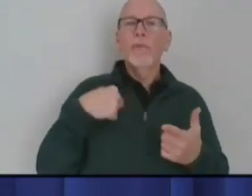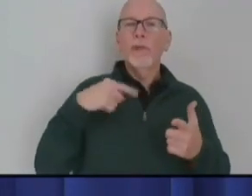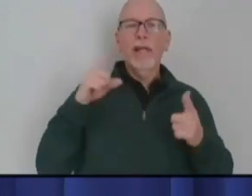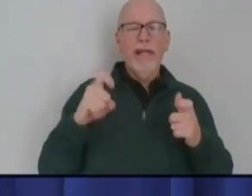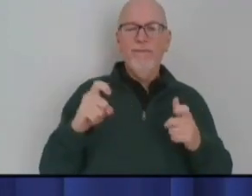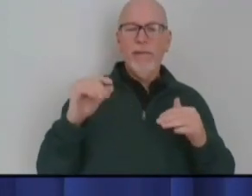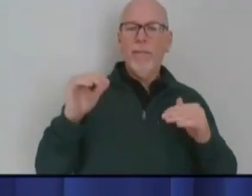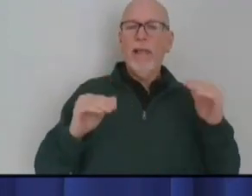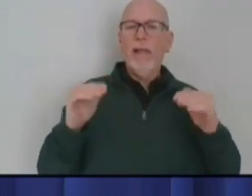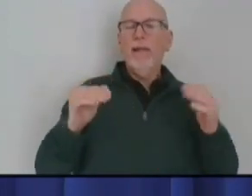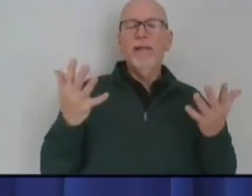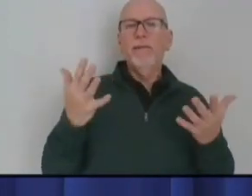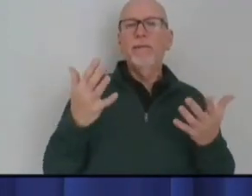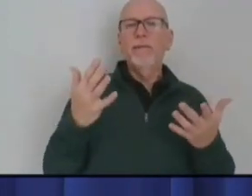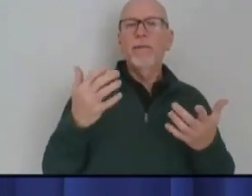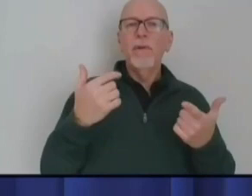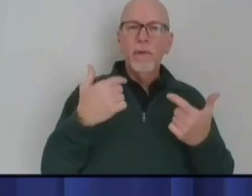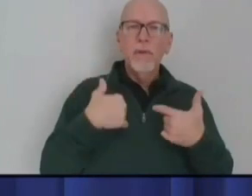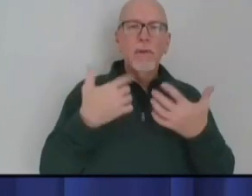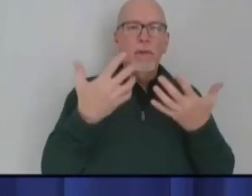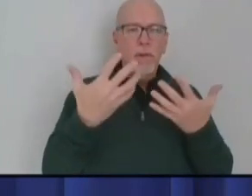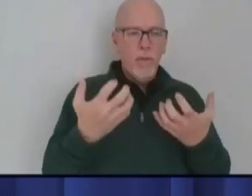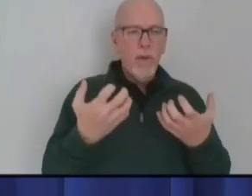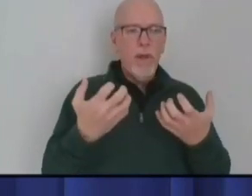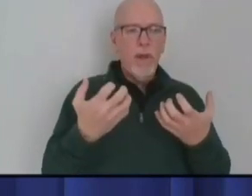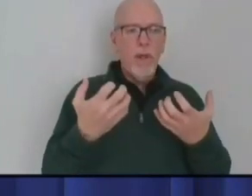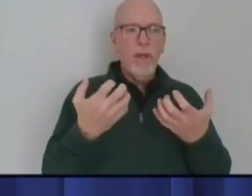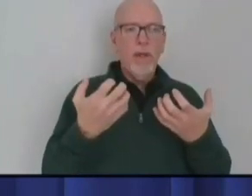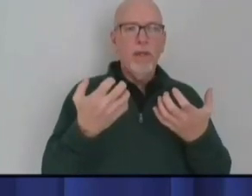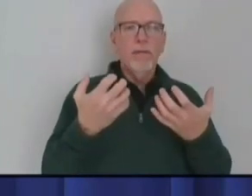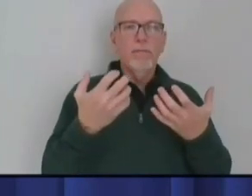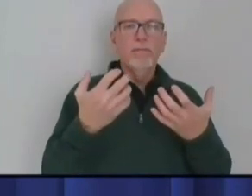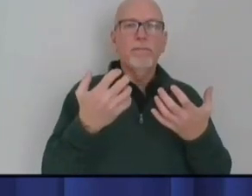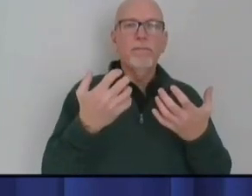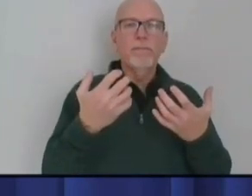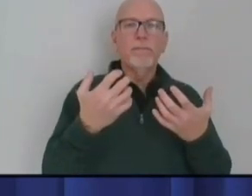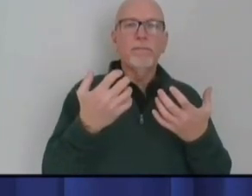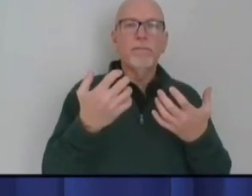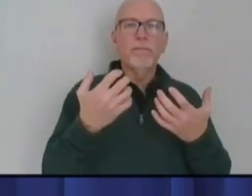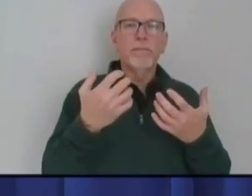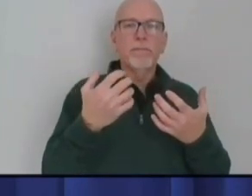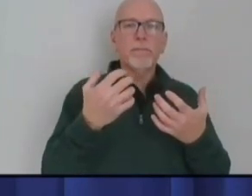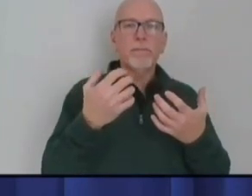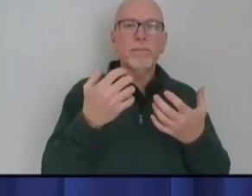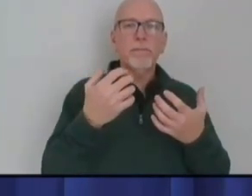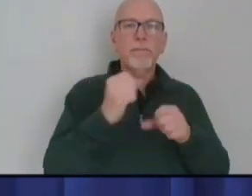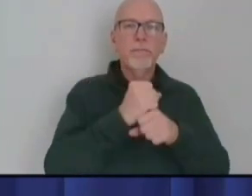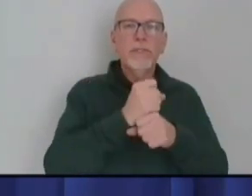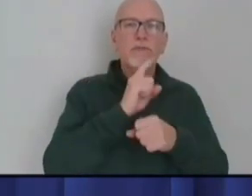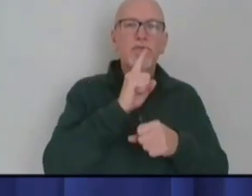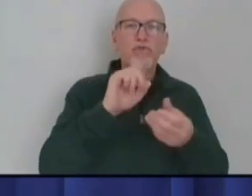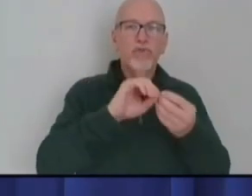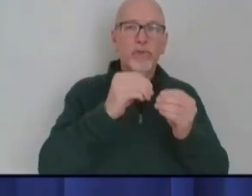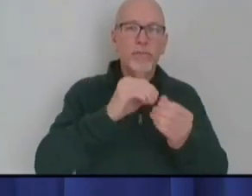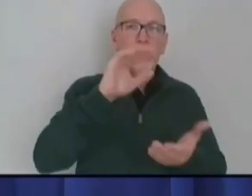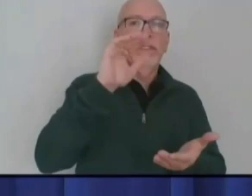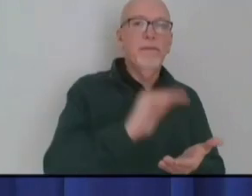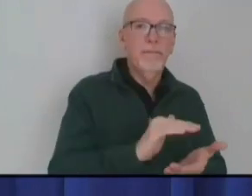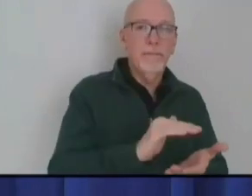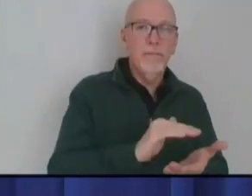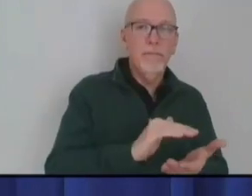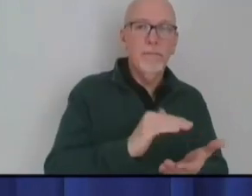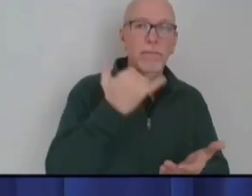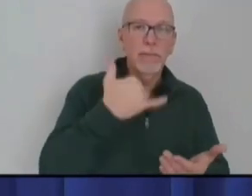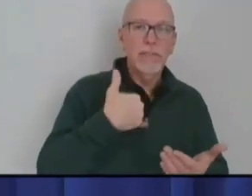want to, you want to try to direct your attention on drawing down numbers where you have the most